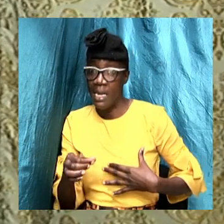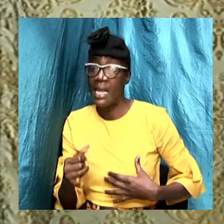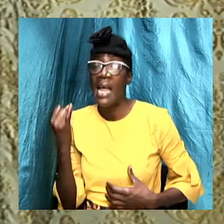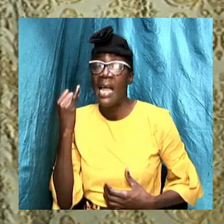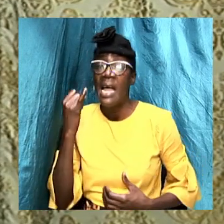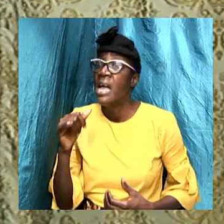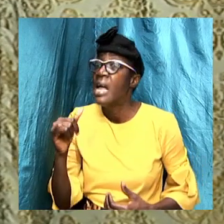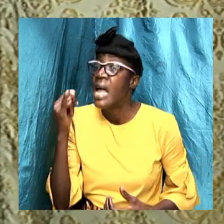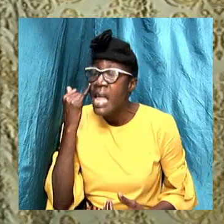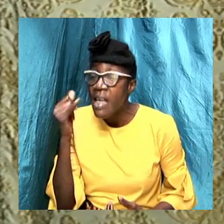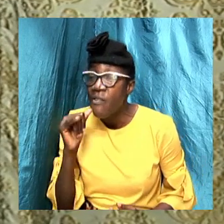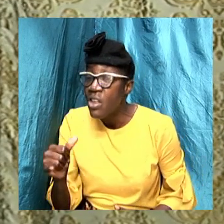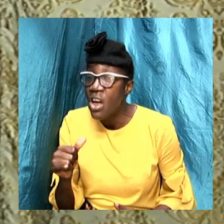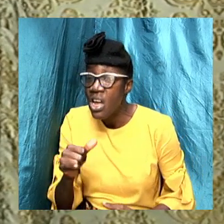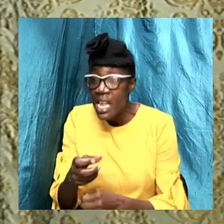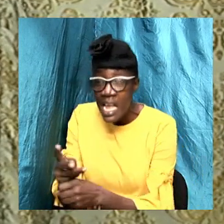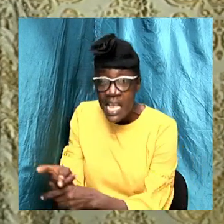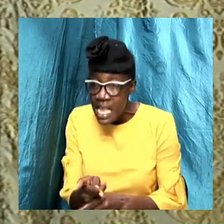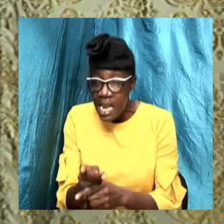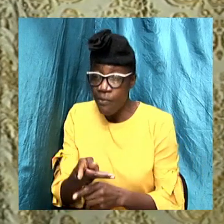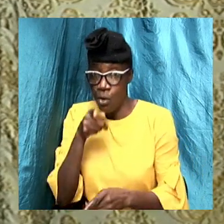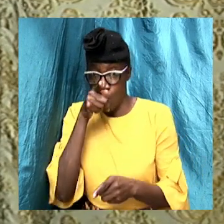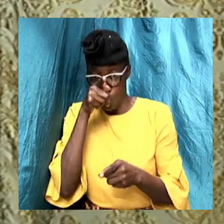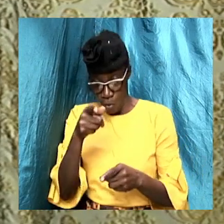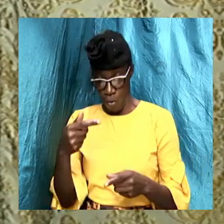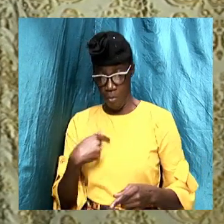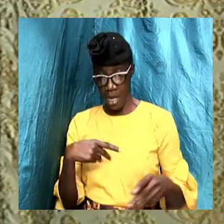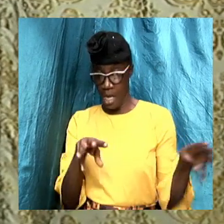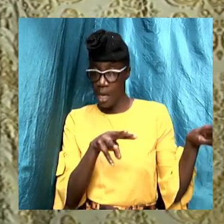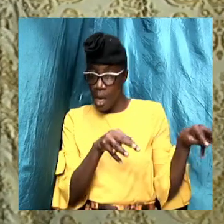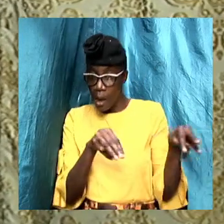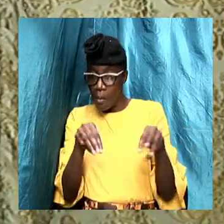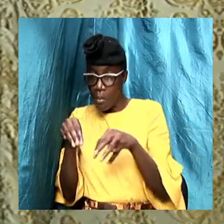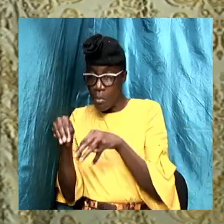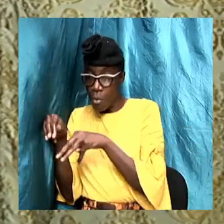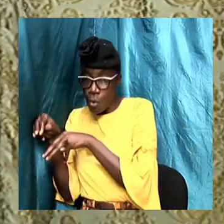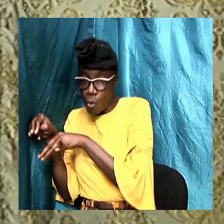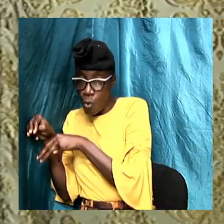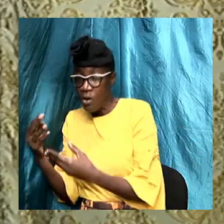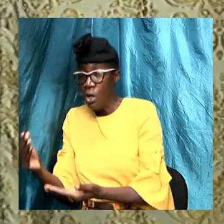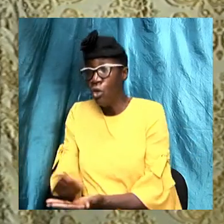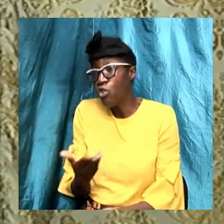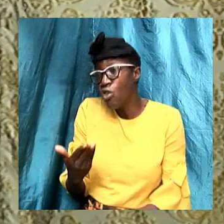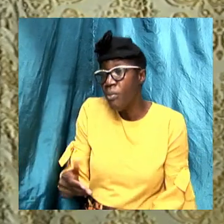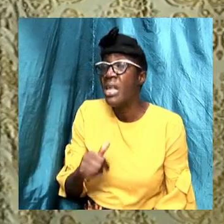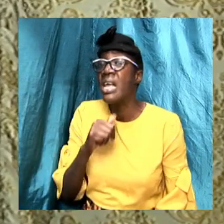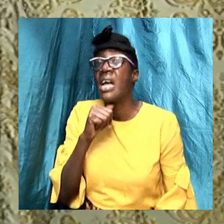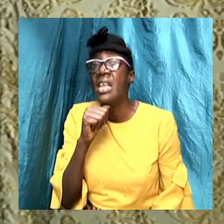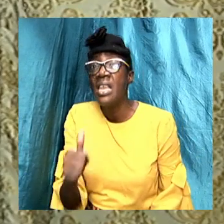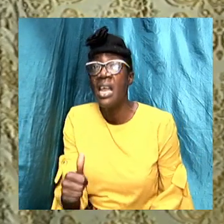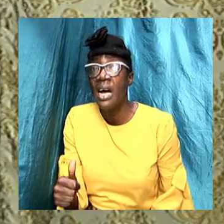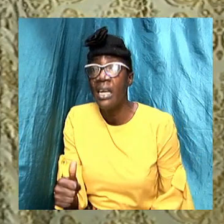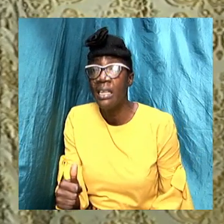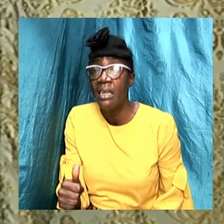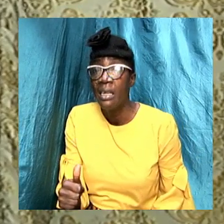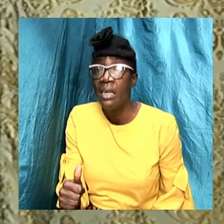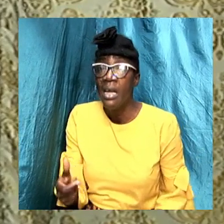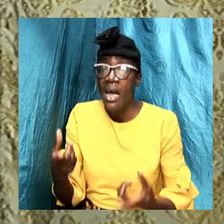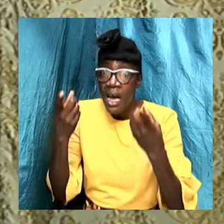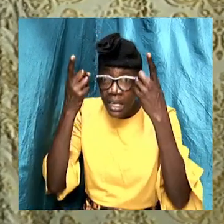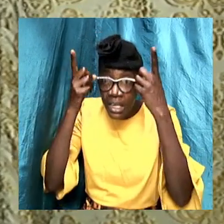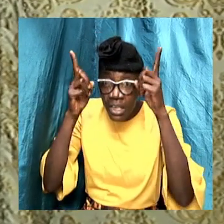we will be drawn away into something that is not a doctrine,